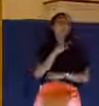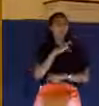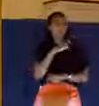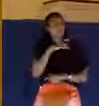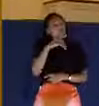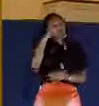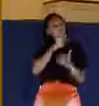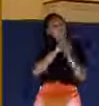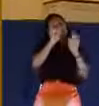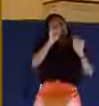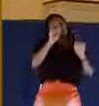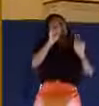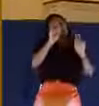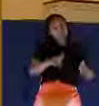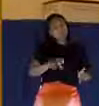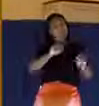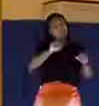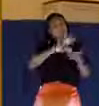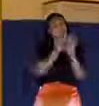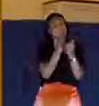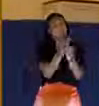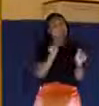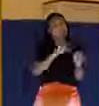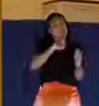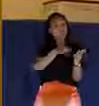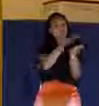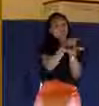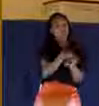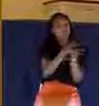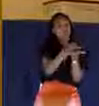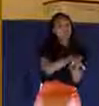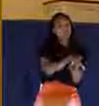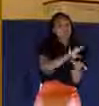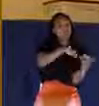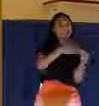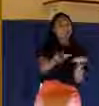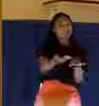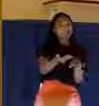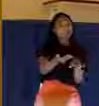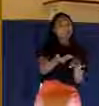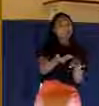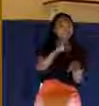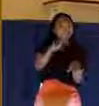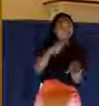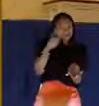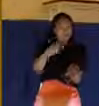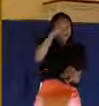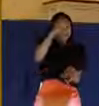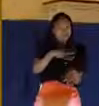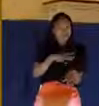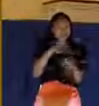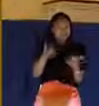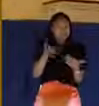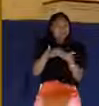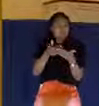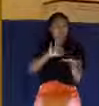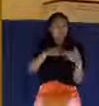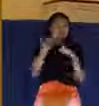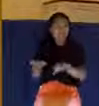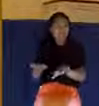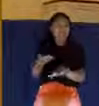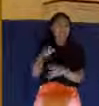illustration of one right here, right at the very end of his life. And you know what Jesus said?